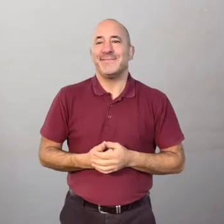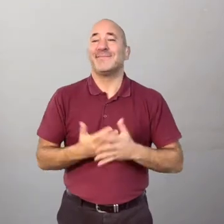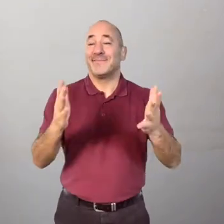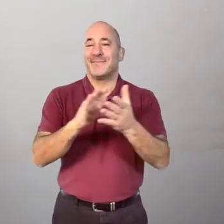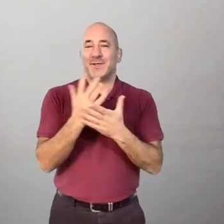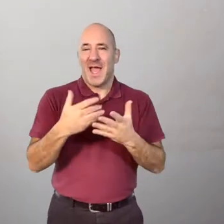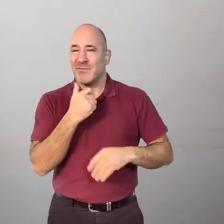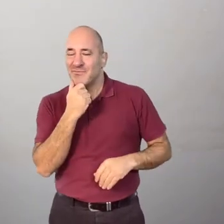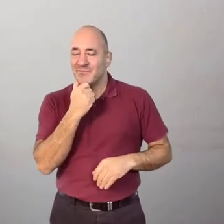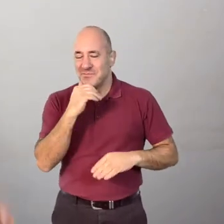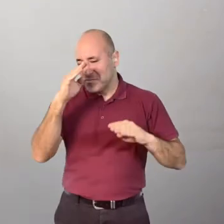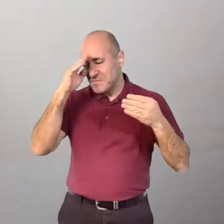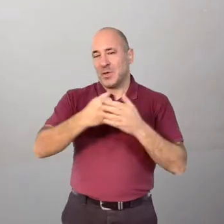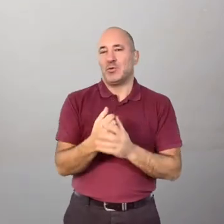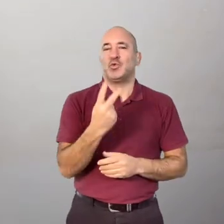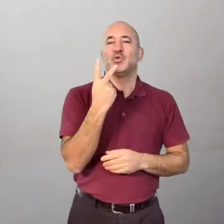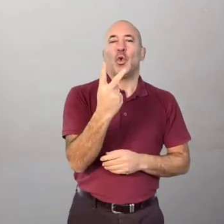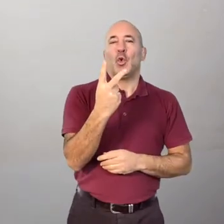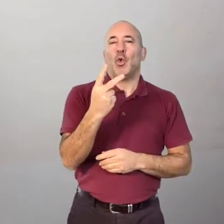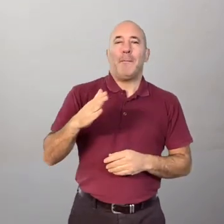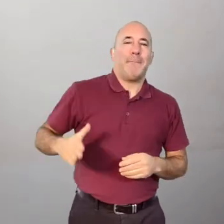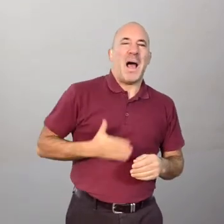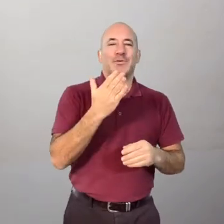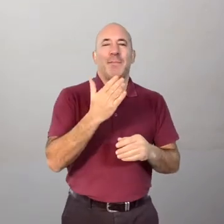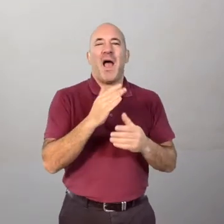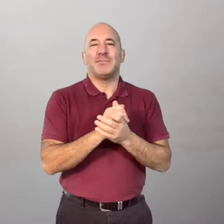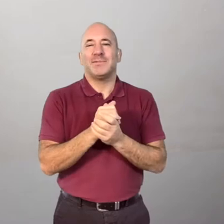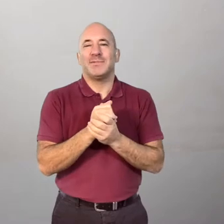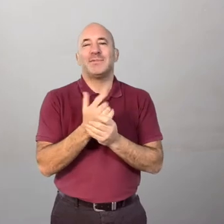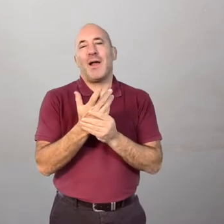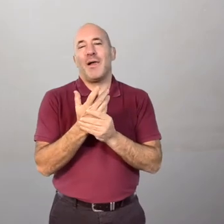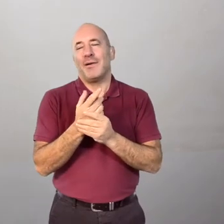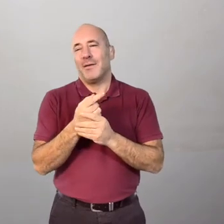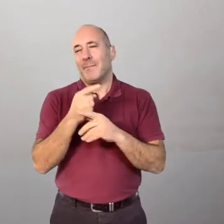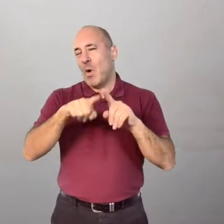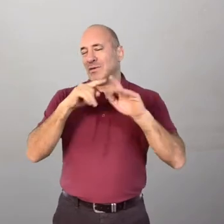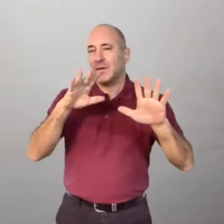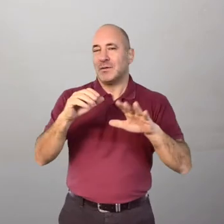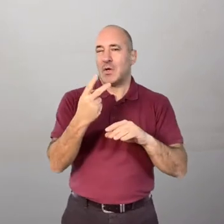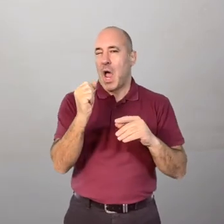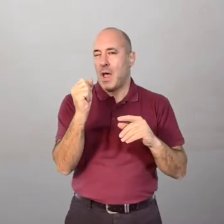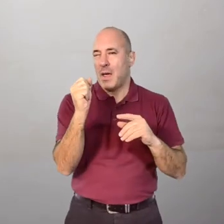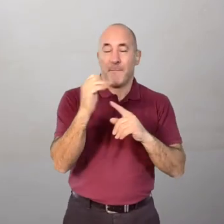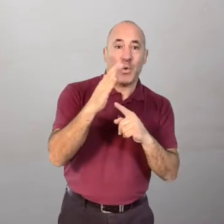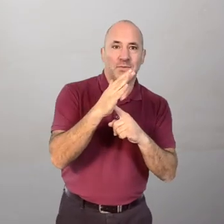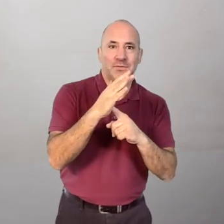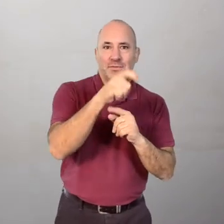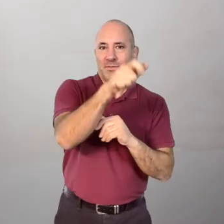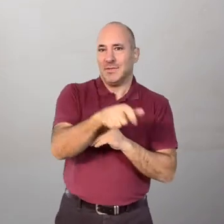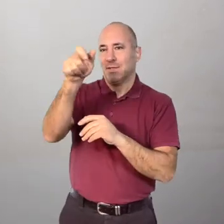That's why today we're going to look at two of pantomime's, well, some would argue most important